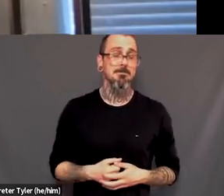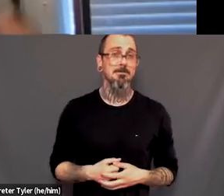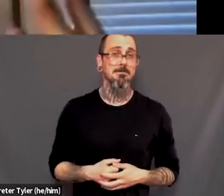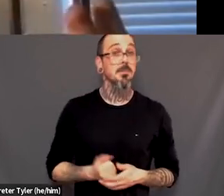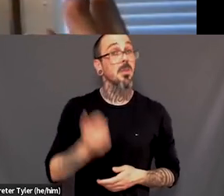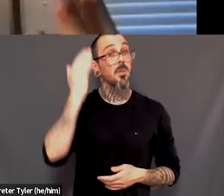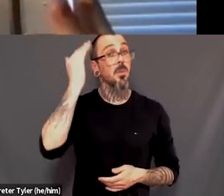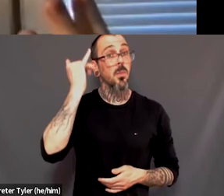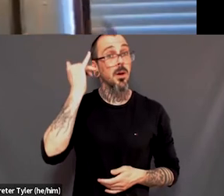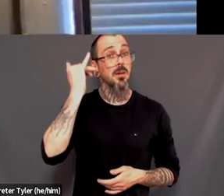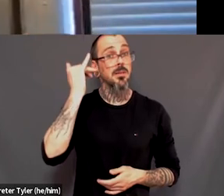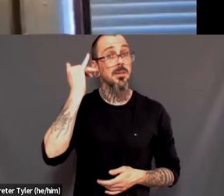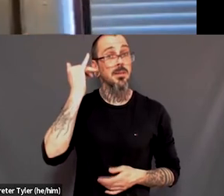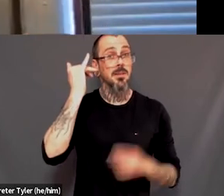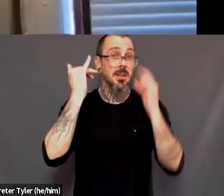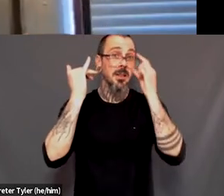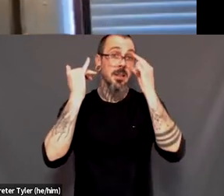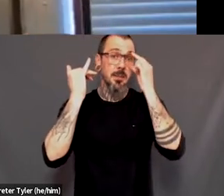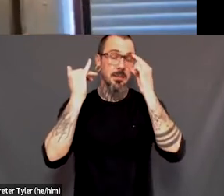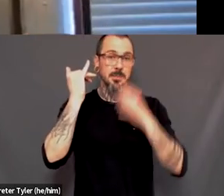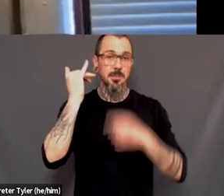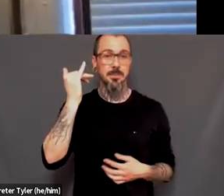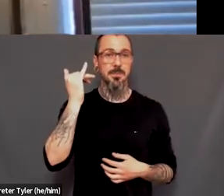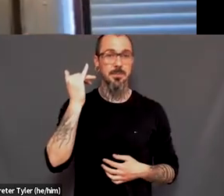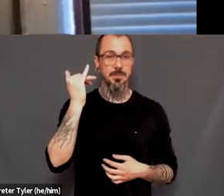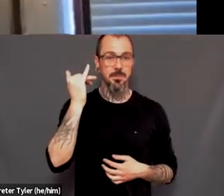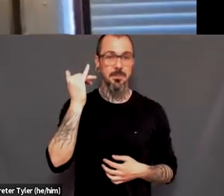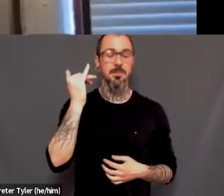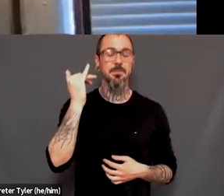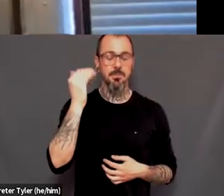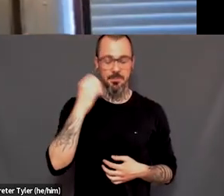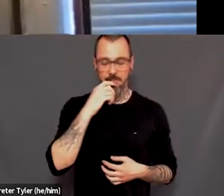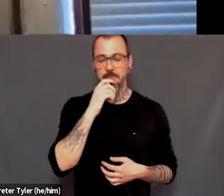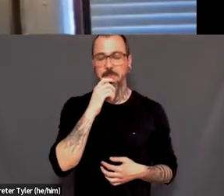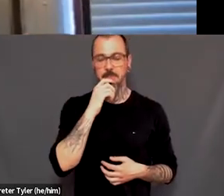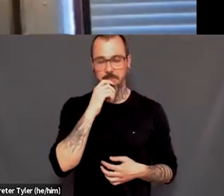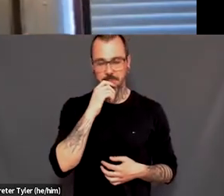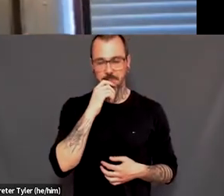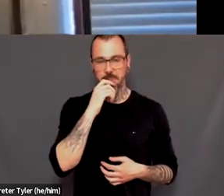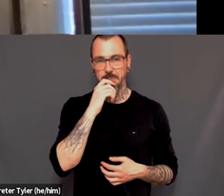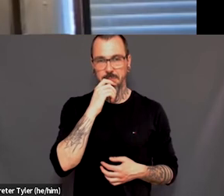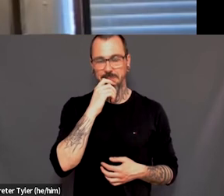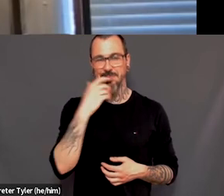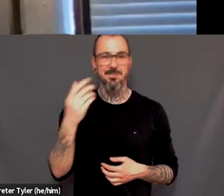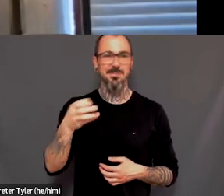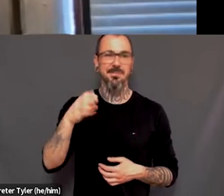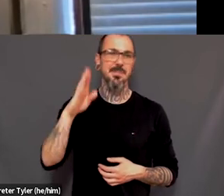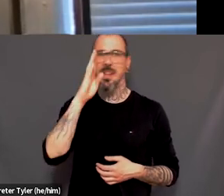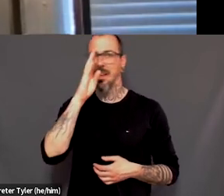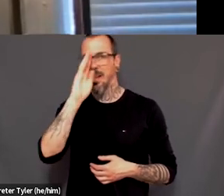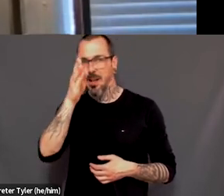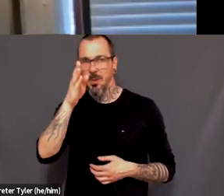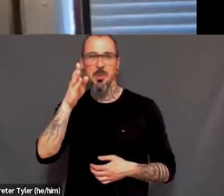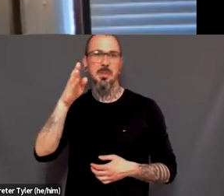ingrained and assumed so often that, um, heterosexual slash like cisgender, like